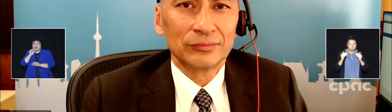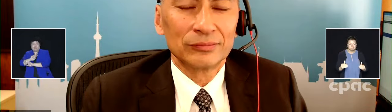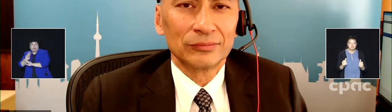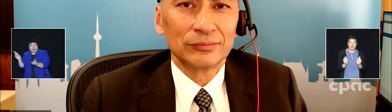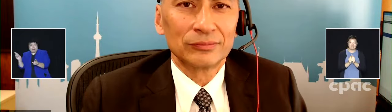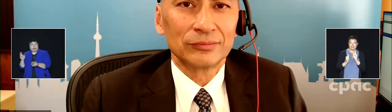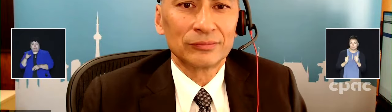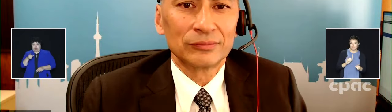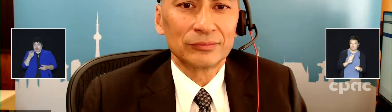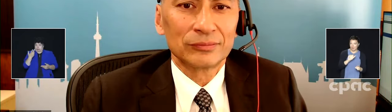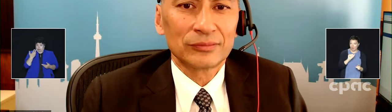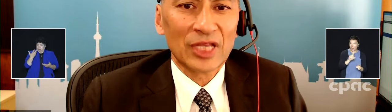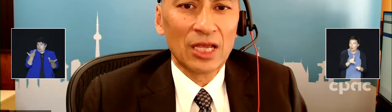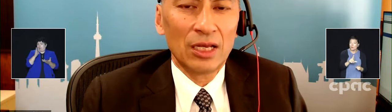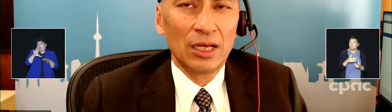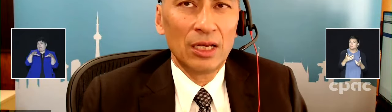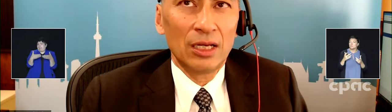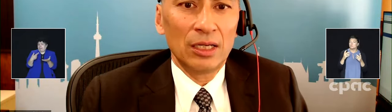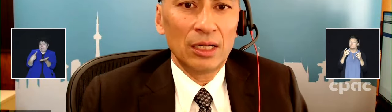like?